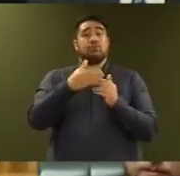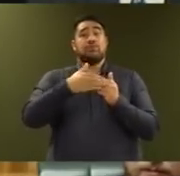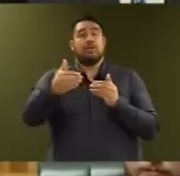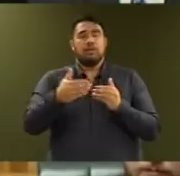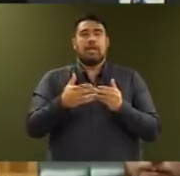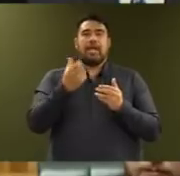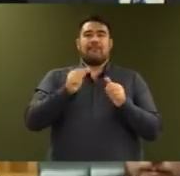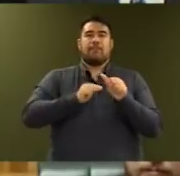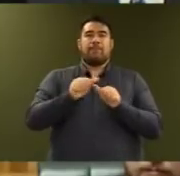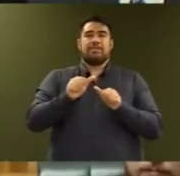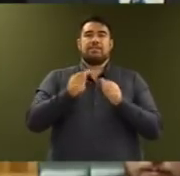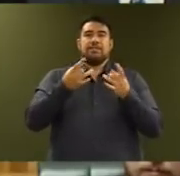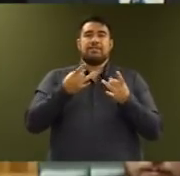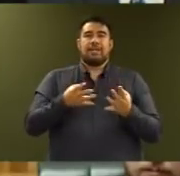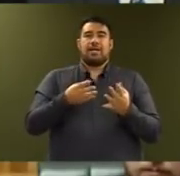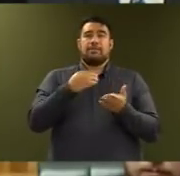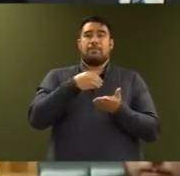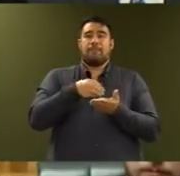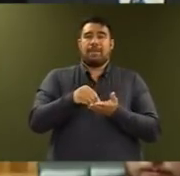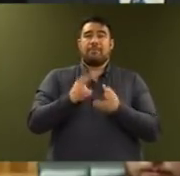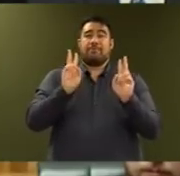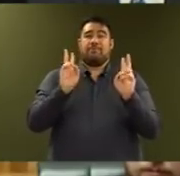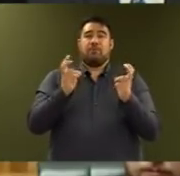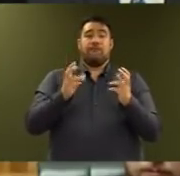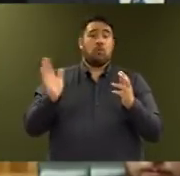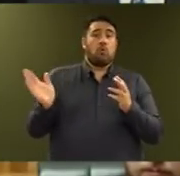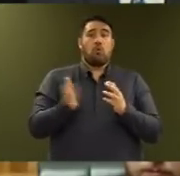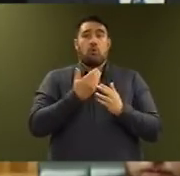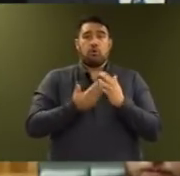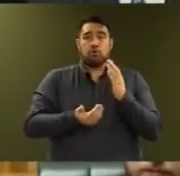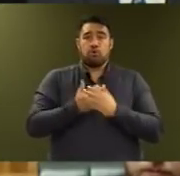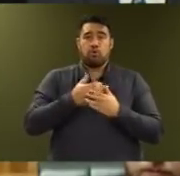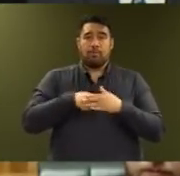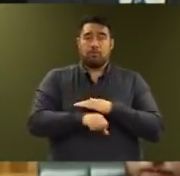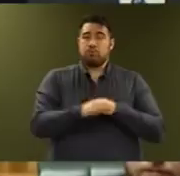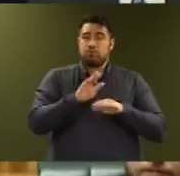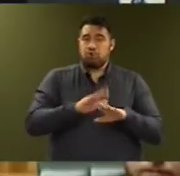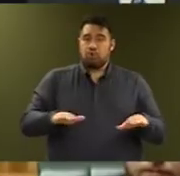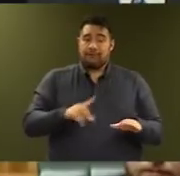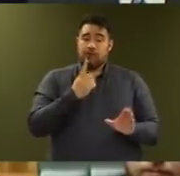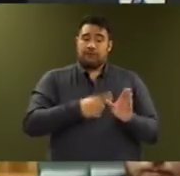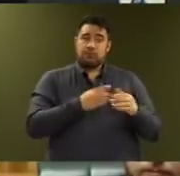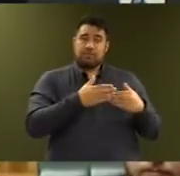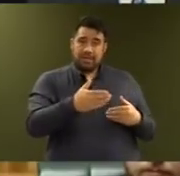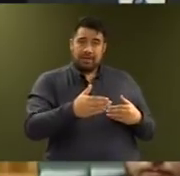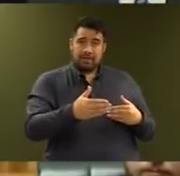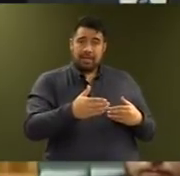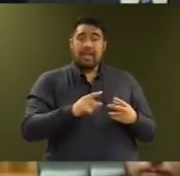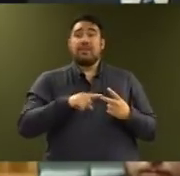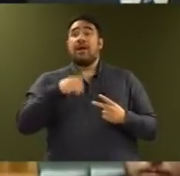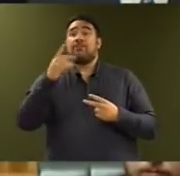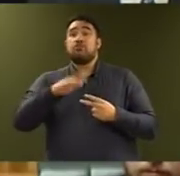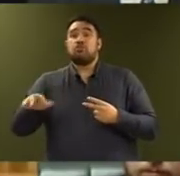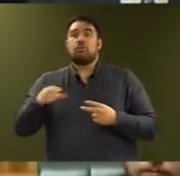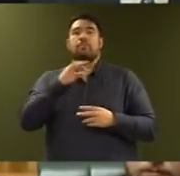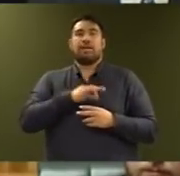$60 per week will begin for every newborn child in their first year and will continue for many thousands in their second and third